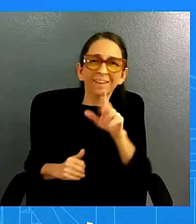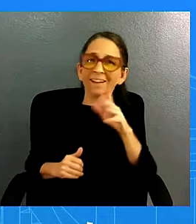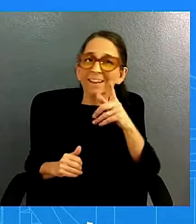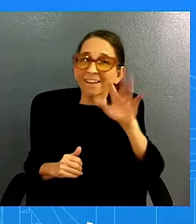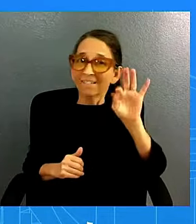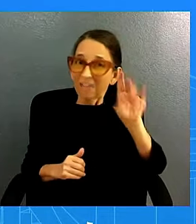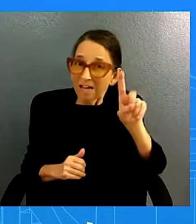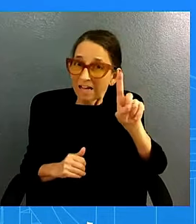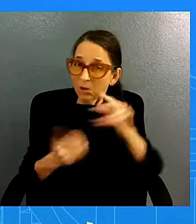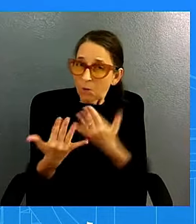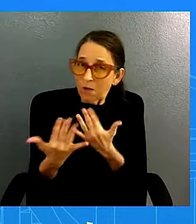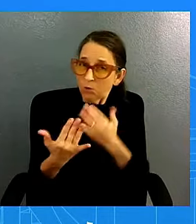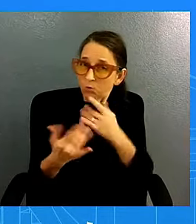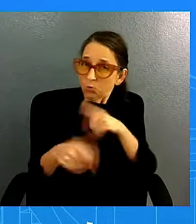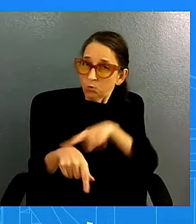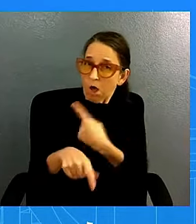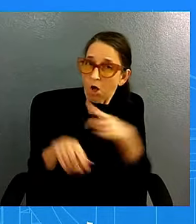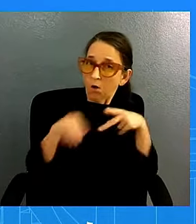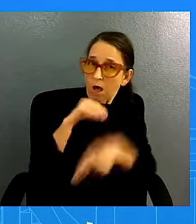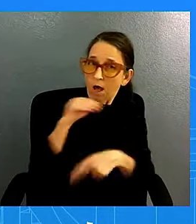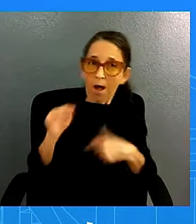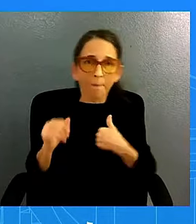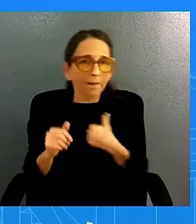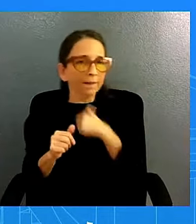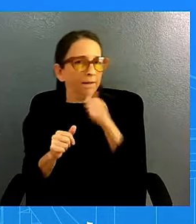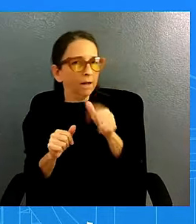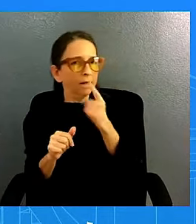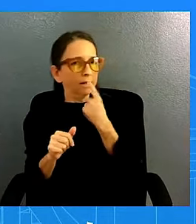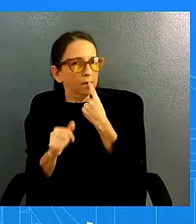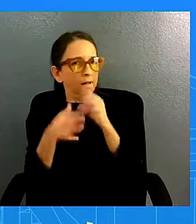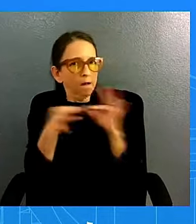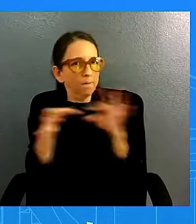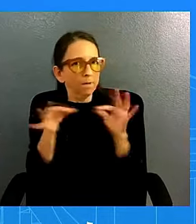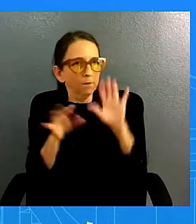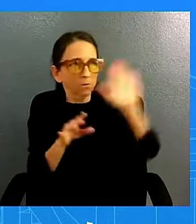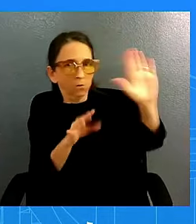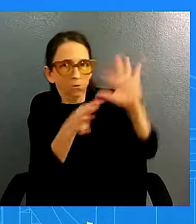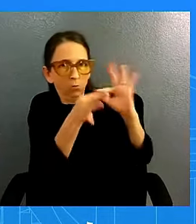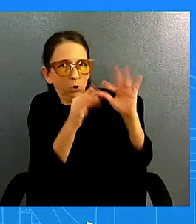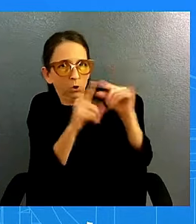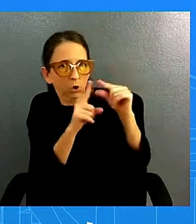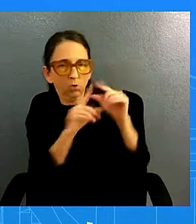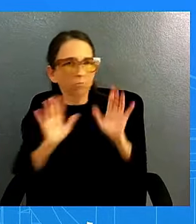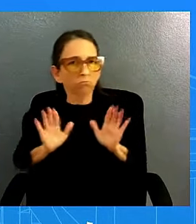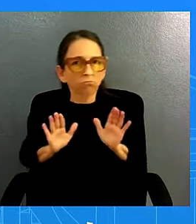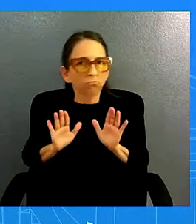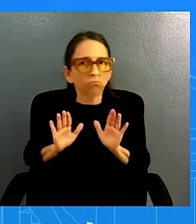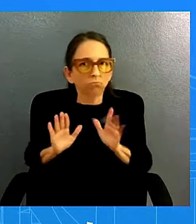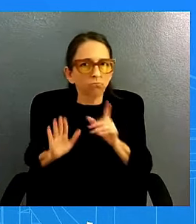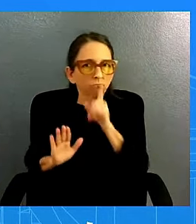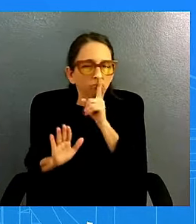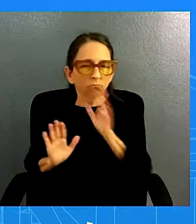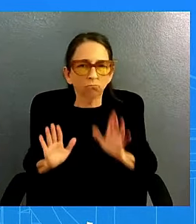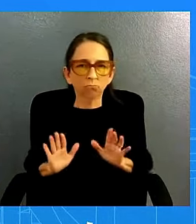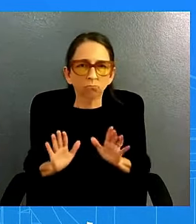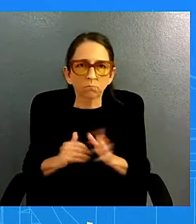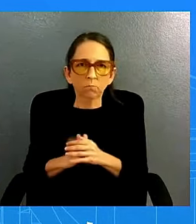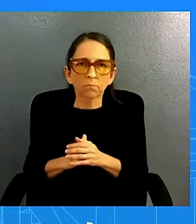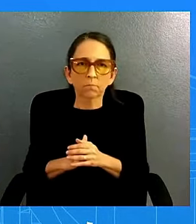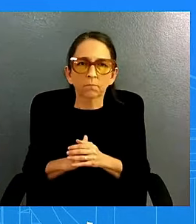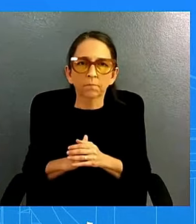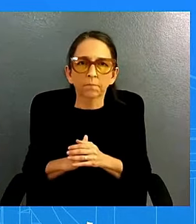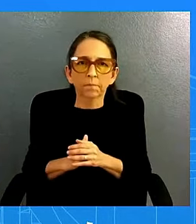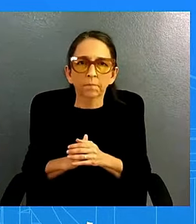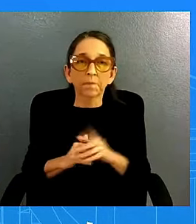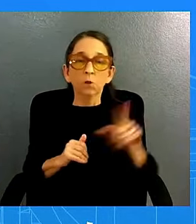the previous president no matter what the state of the economy no matter what